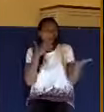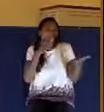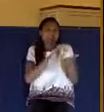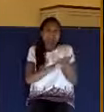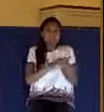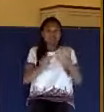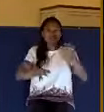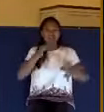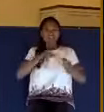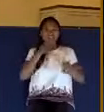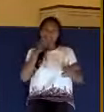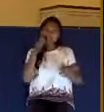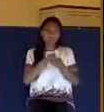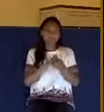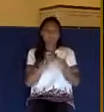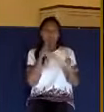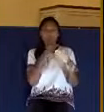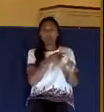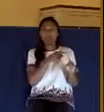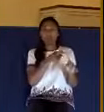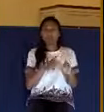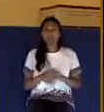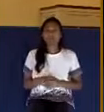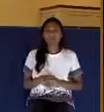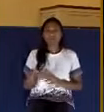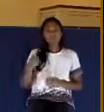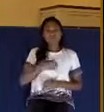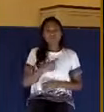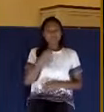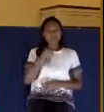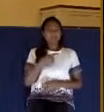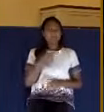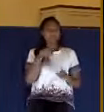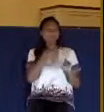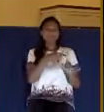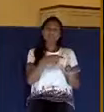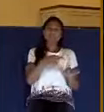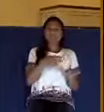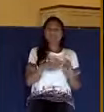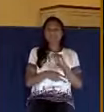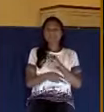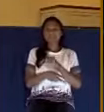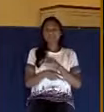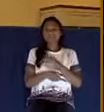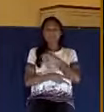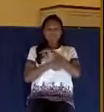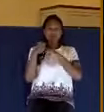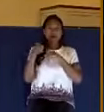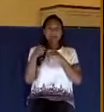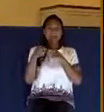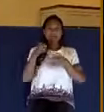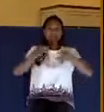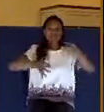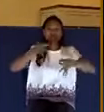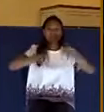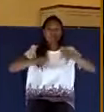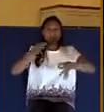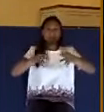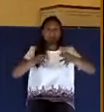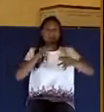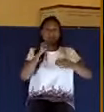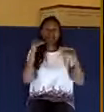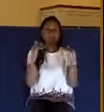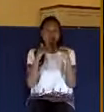judge, that he was an evil judge. We would say that he has robbed that person of justice just because they didn't look right to